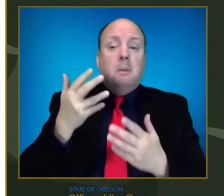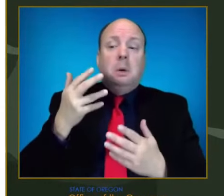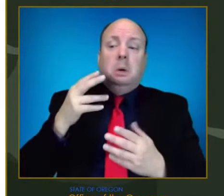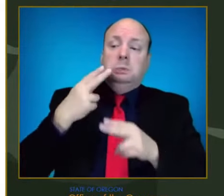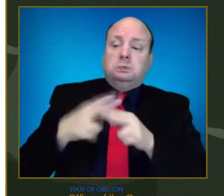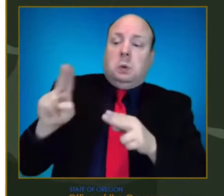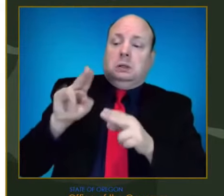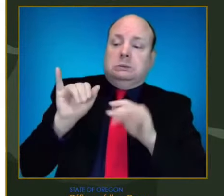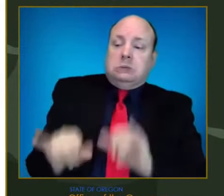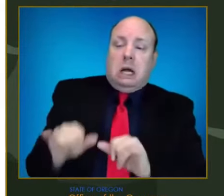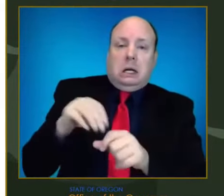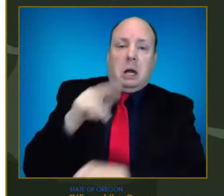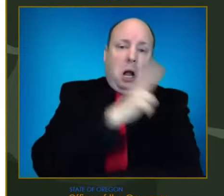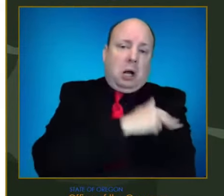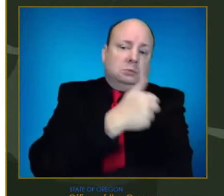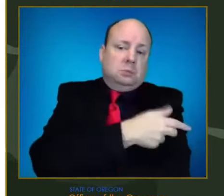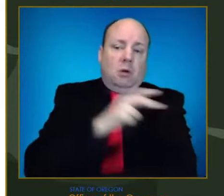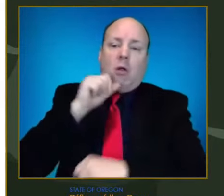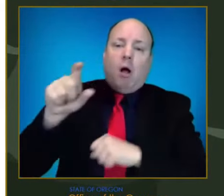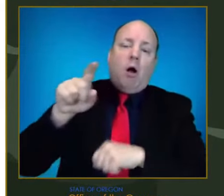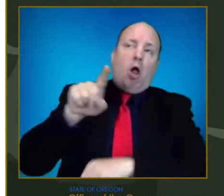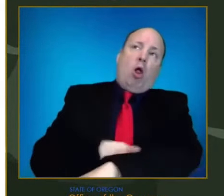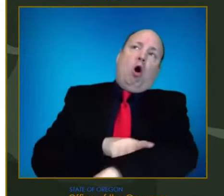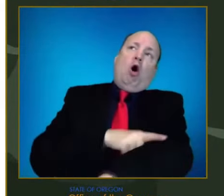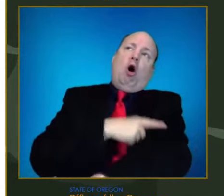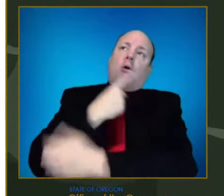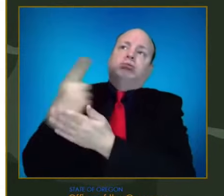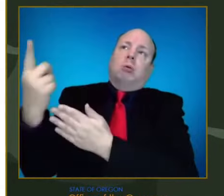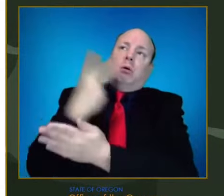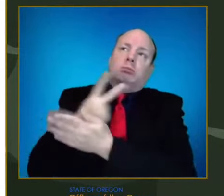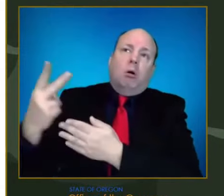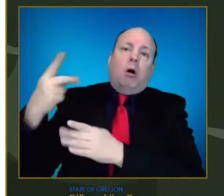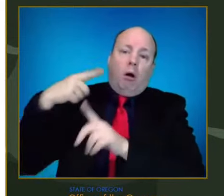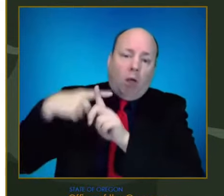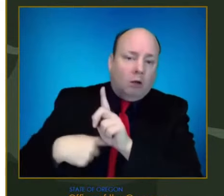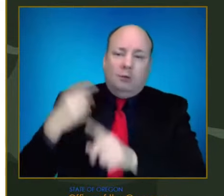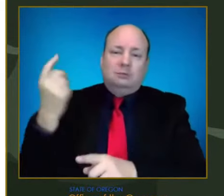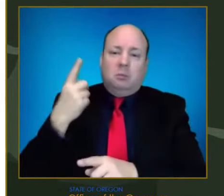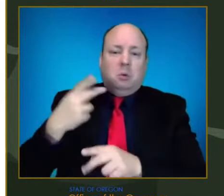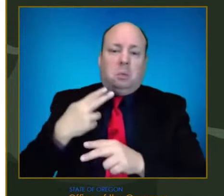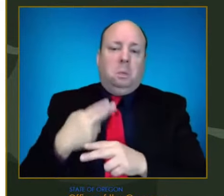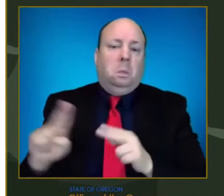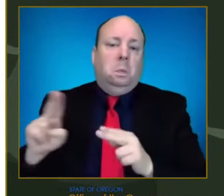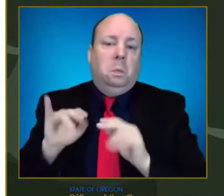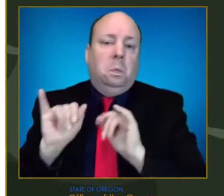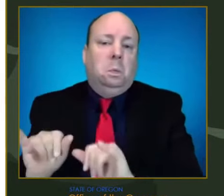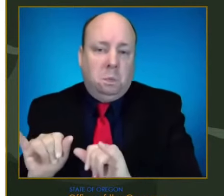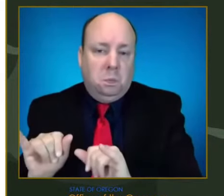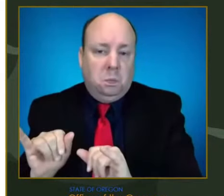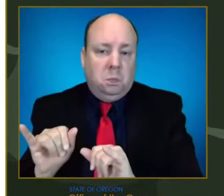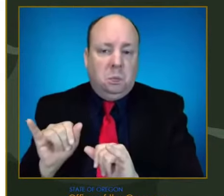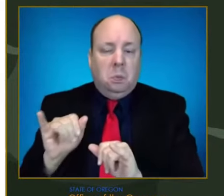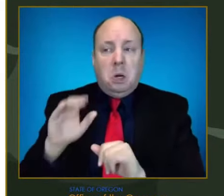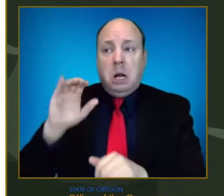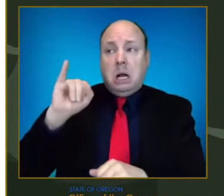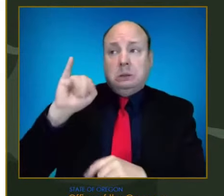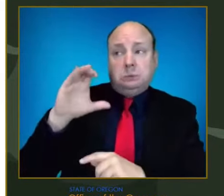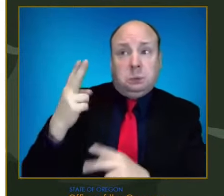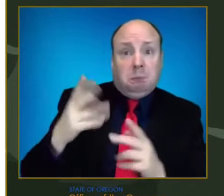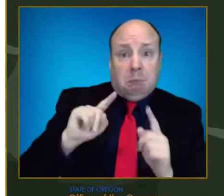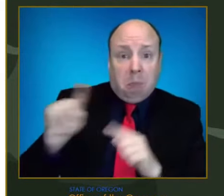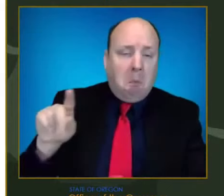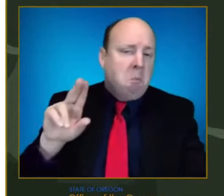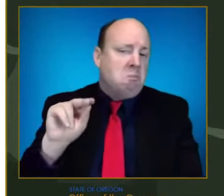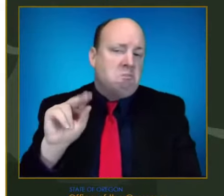length of stay, the same likelihood of, of requiring intensive care. Um, the number of days until you get hospitalized, everything might